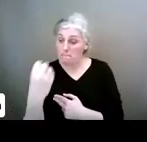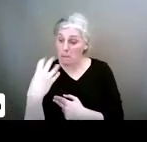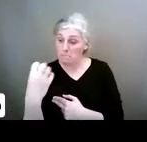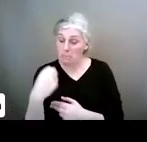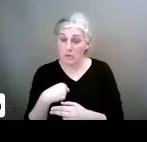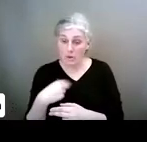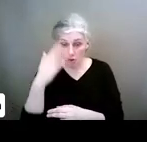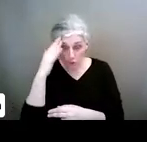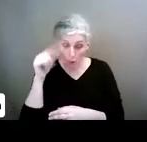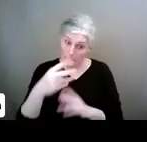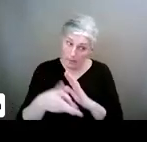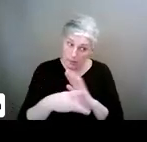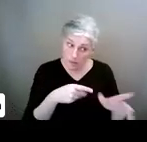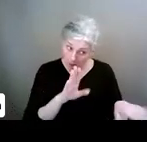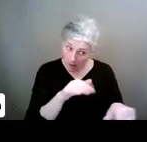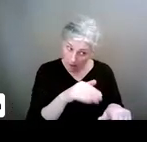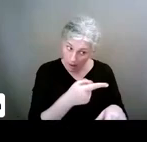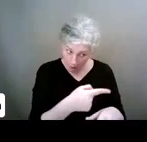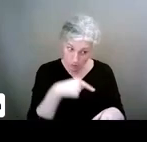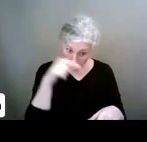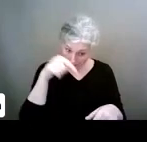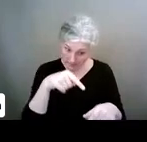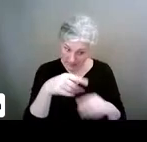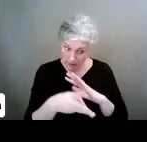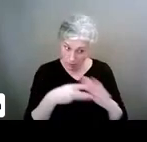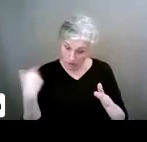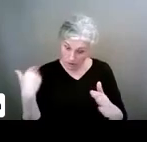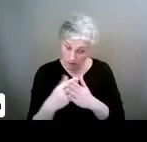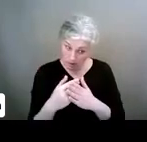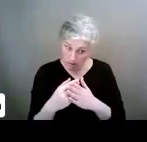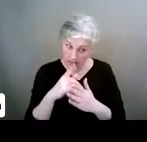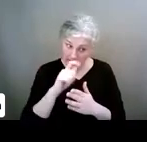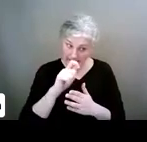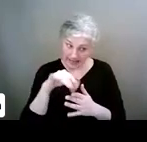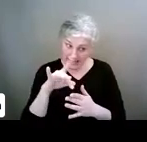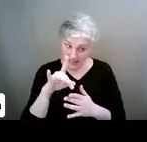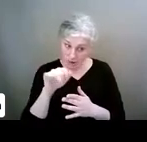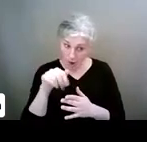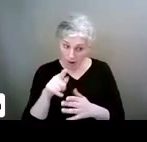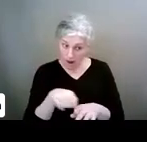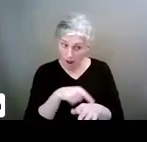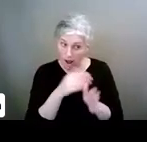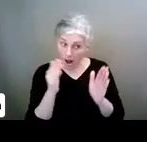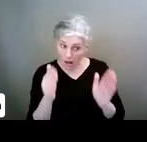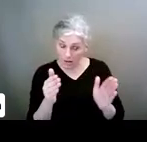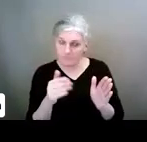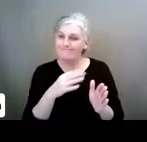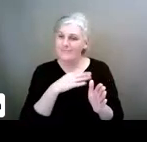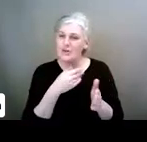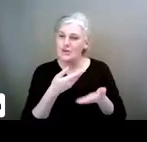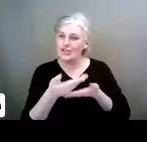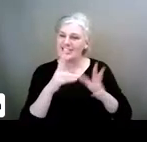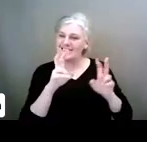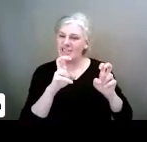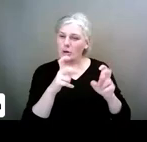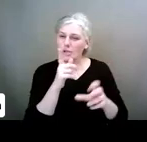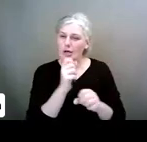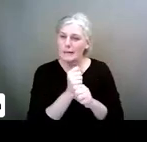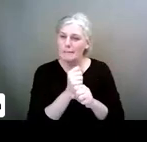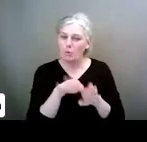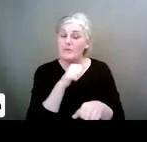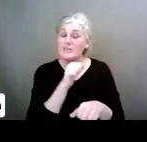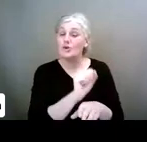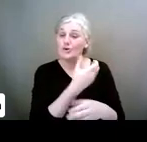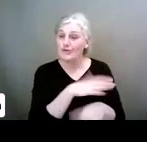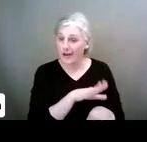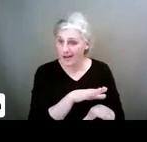know this week you've been on TikTok for so much time? And it's a good conversation to have with them. You know?